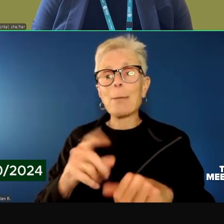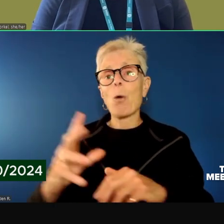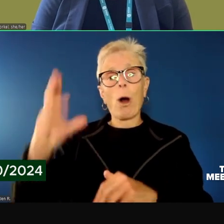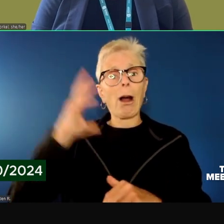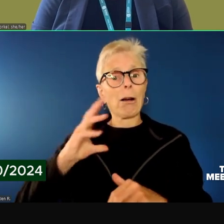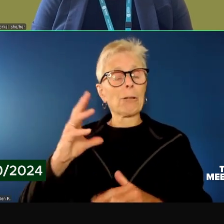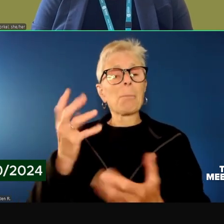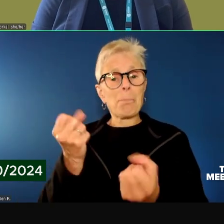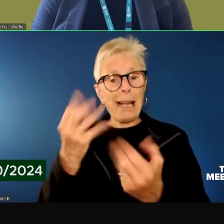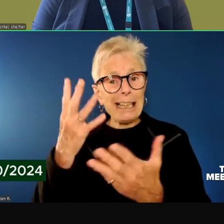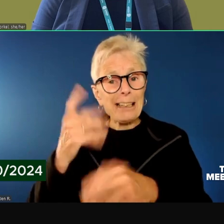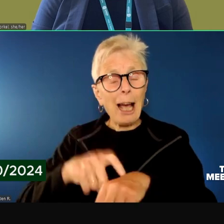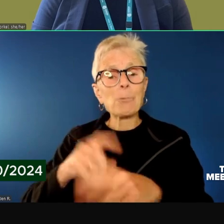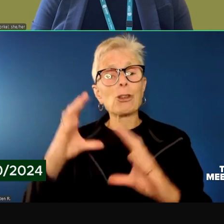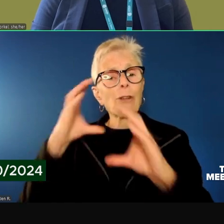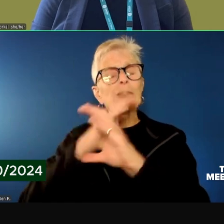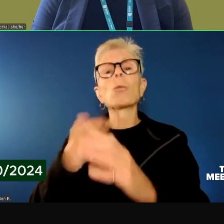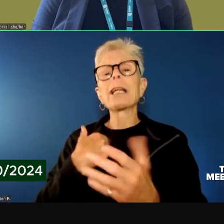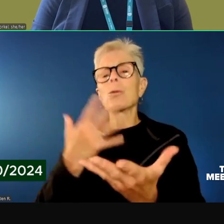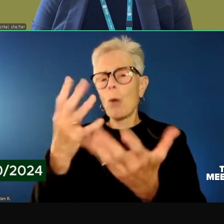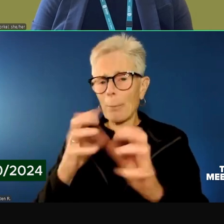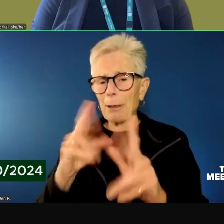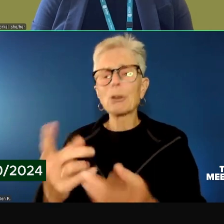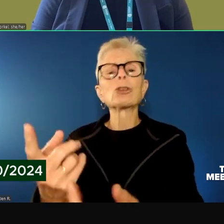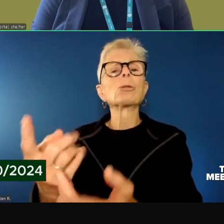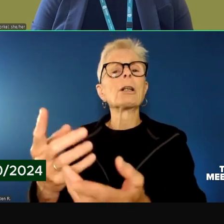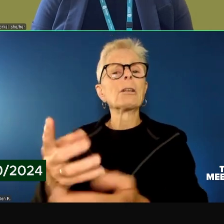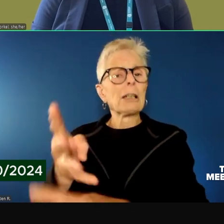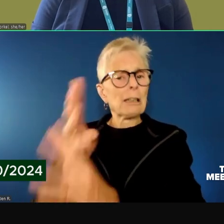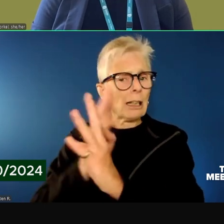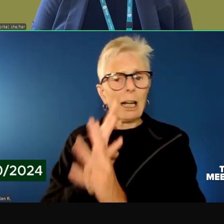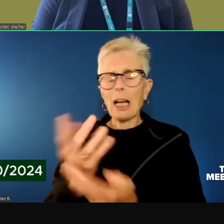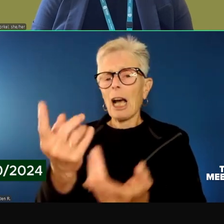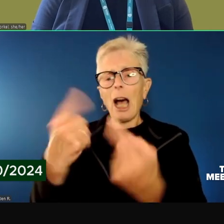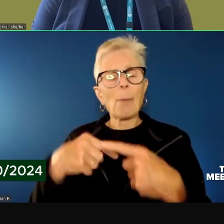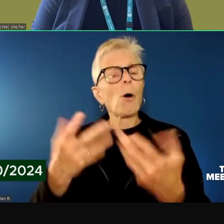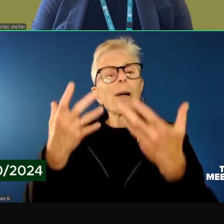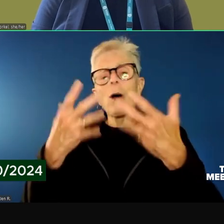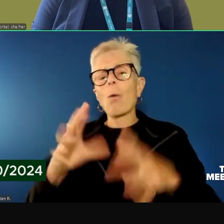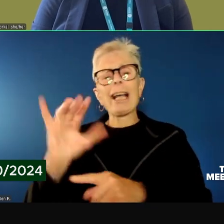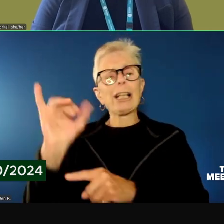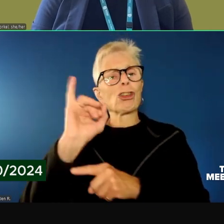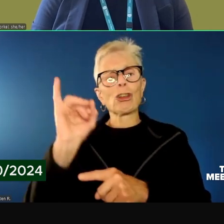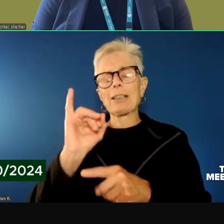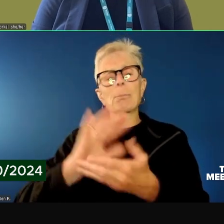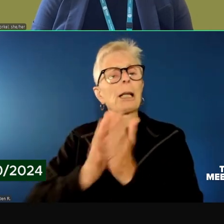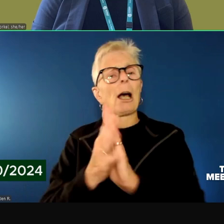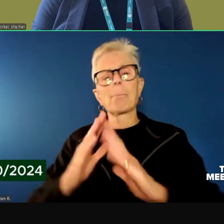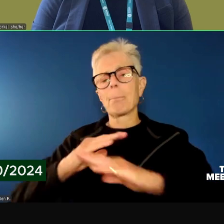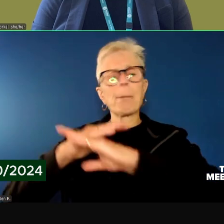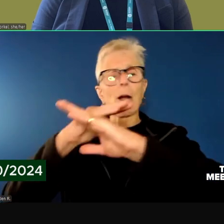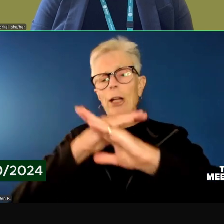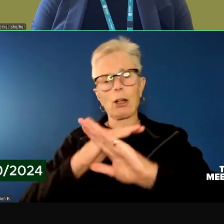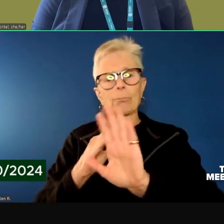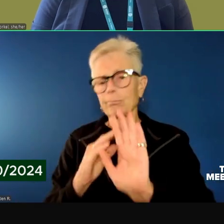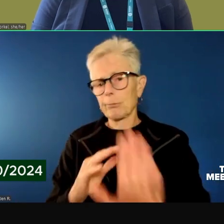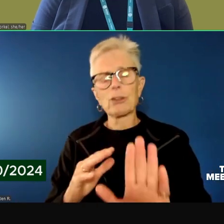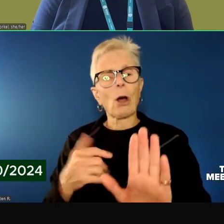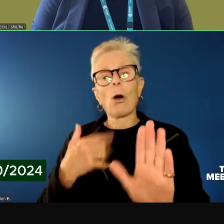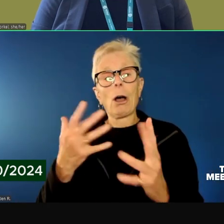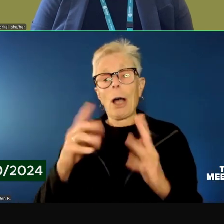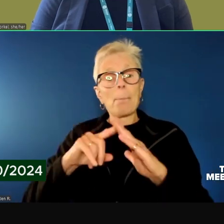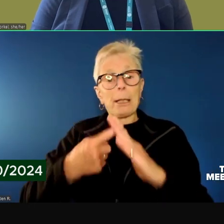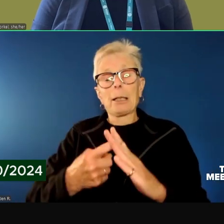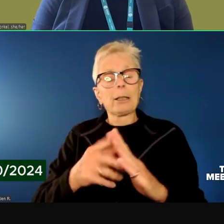this program, should they need to do so. And we don't want insurance to be yet another barrier to accessing our